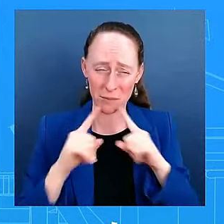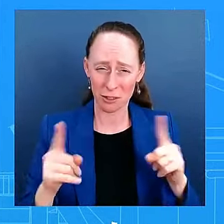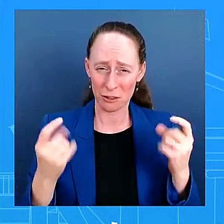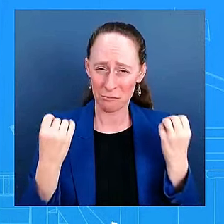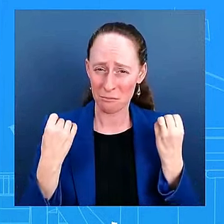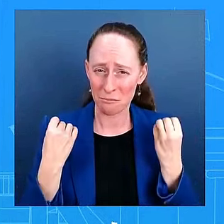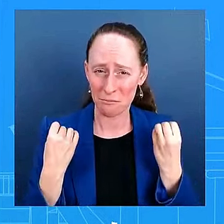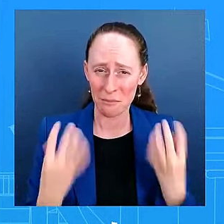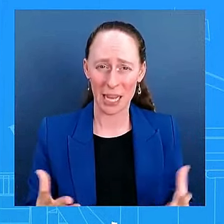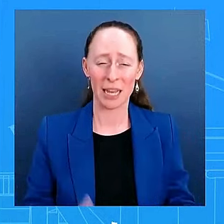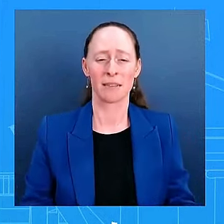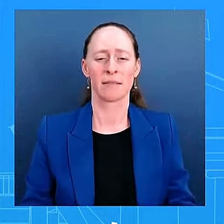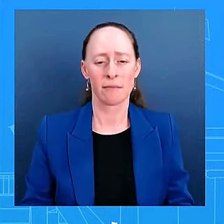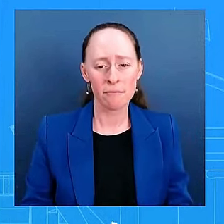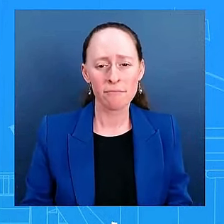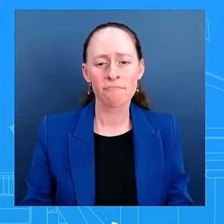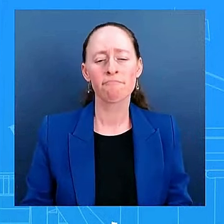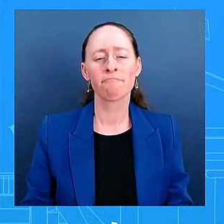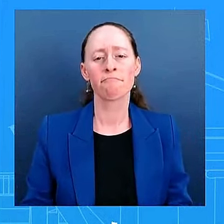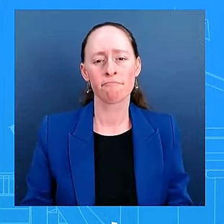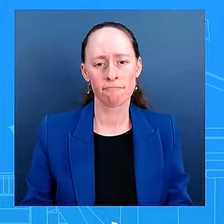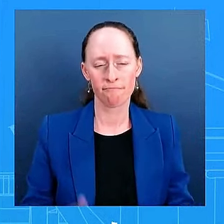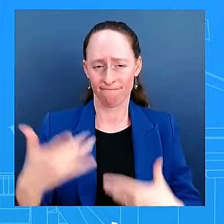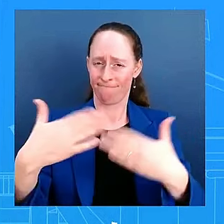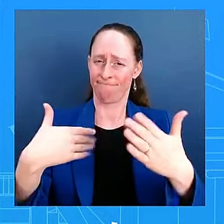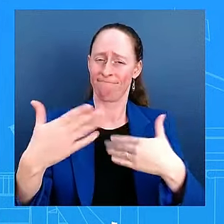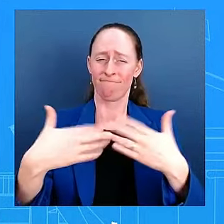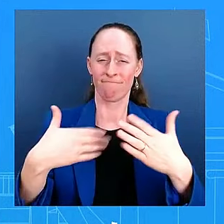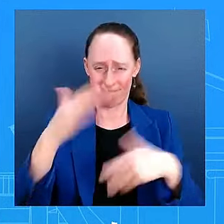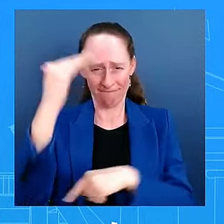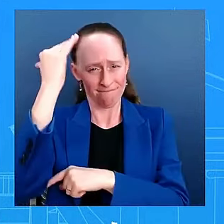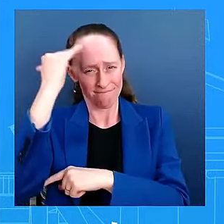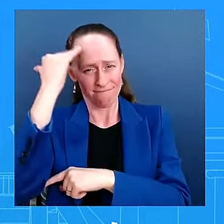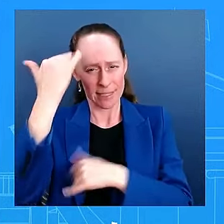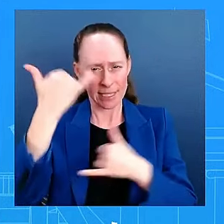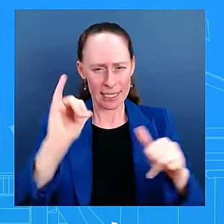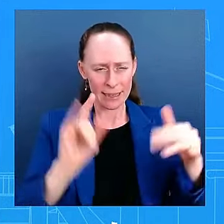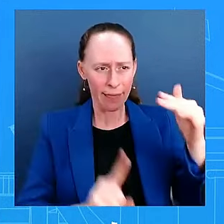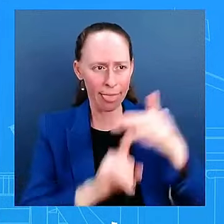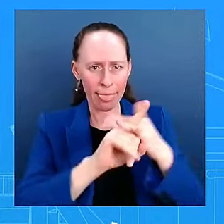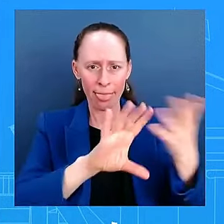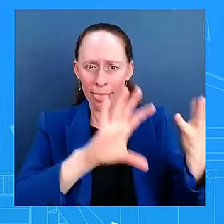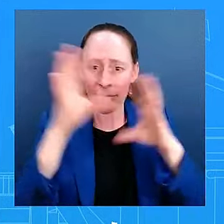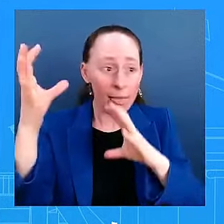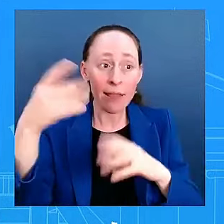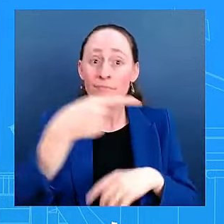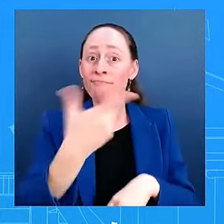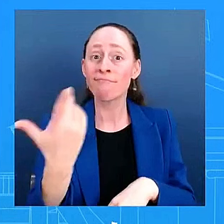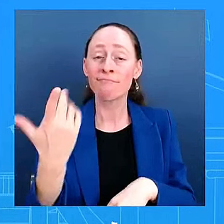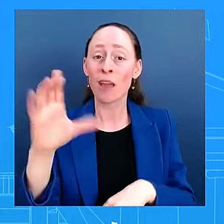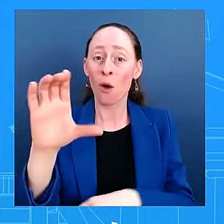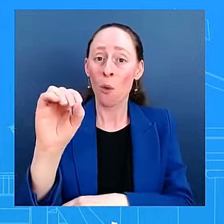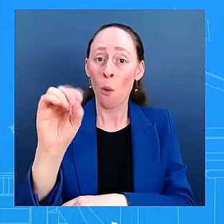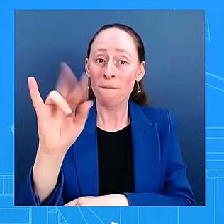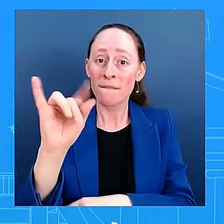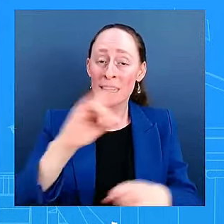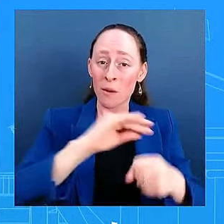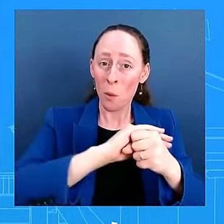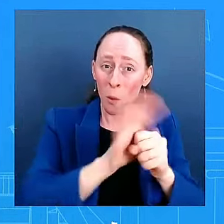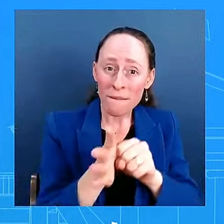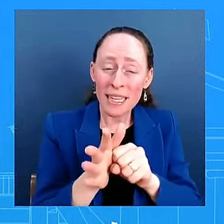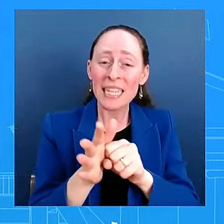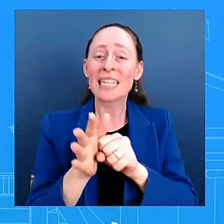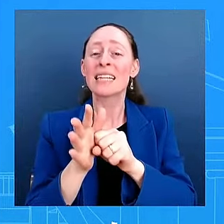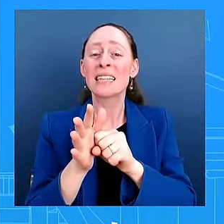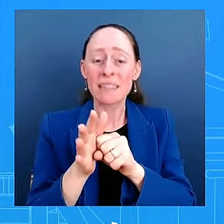that because of the COVID-19 pandemic, obviously COVID-19 led to disruptions